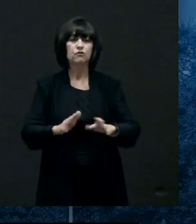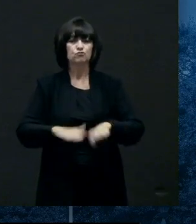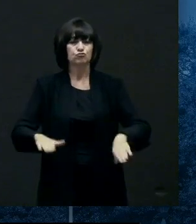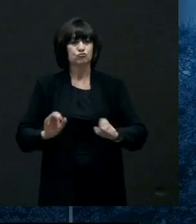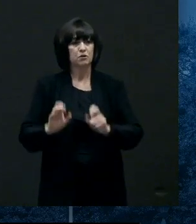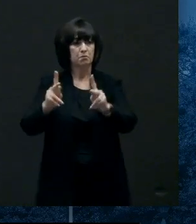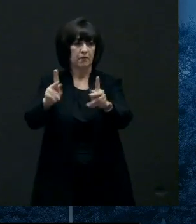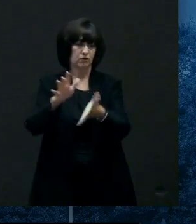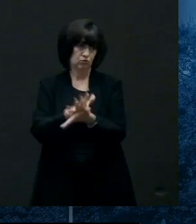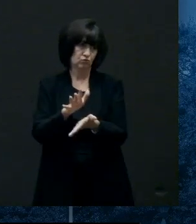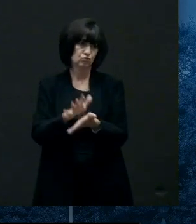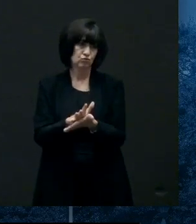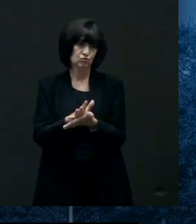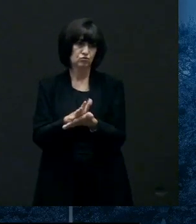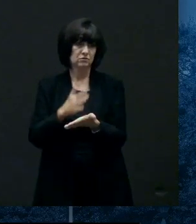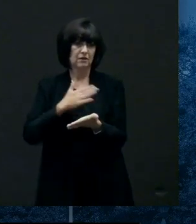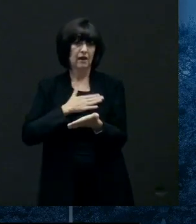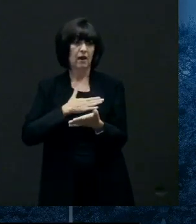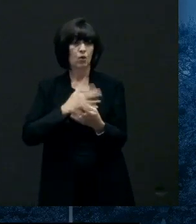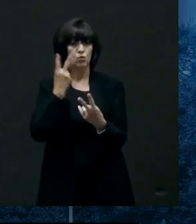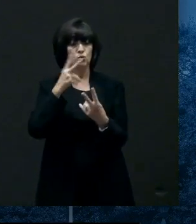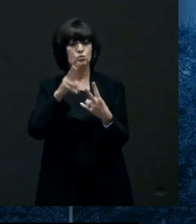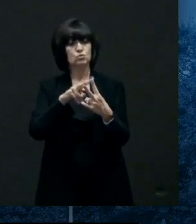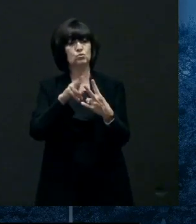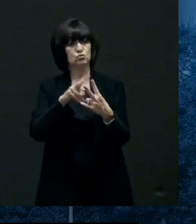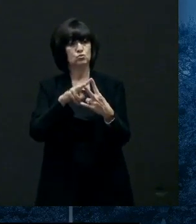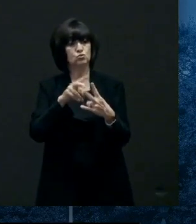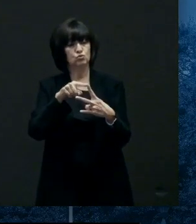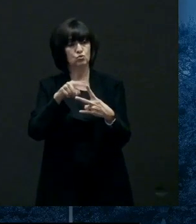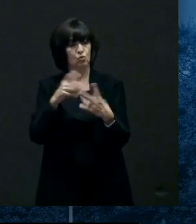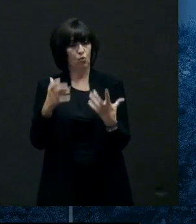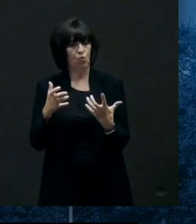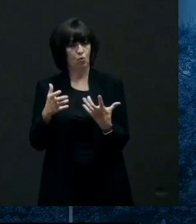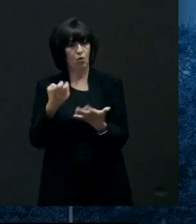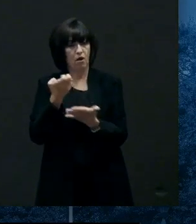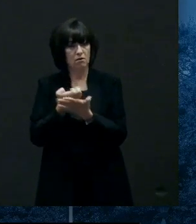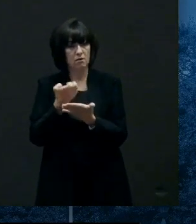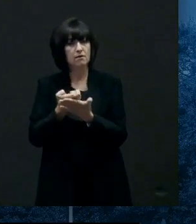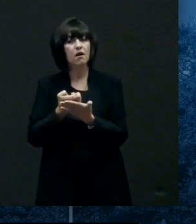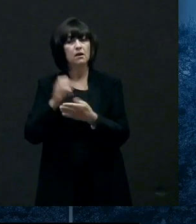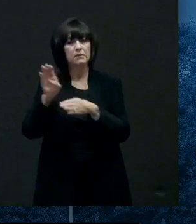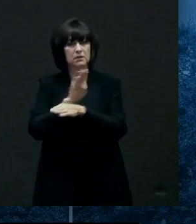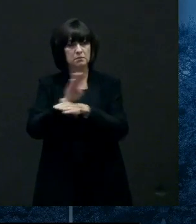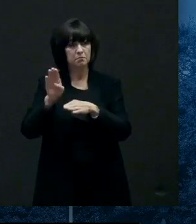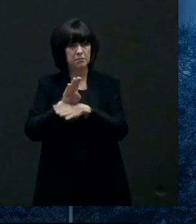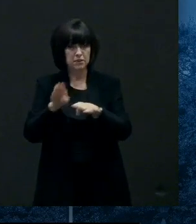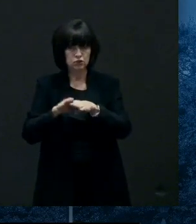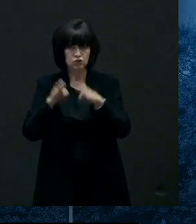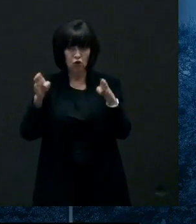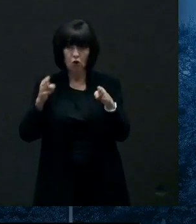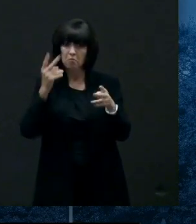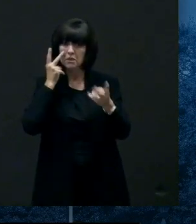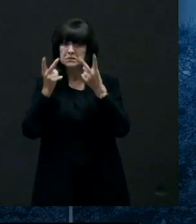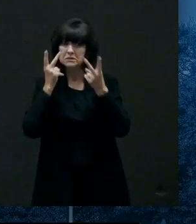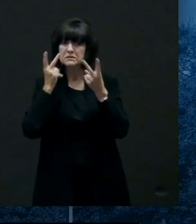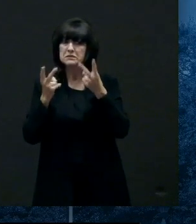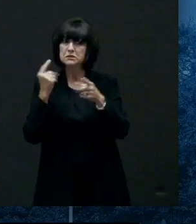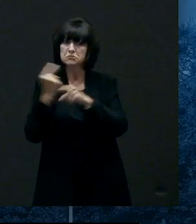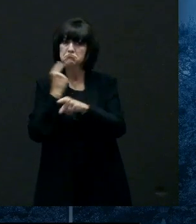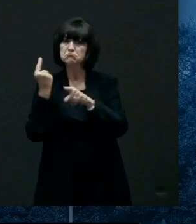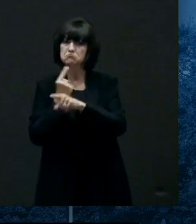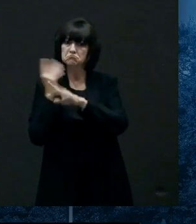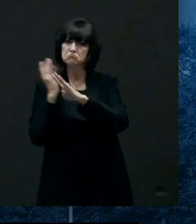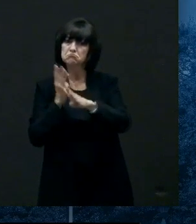have two two objectives uh reinvigorate the economy and uh bring children back to school they're connected